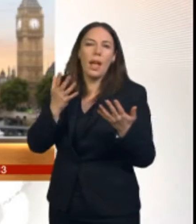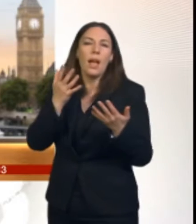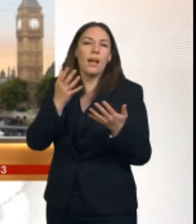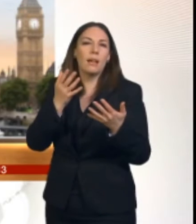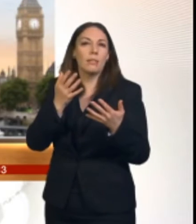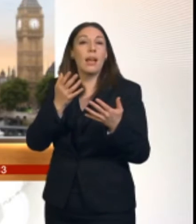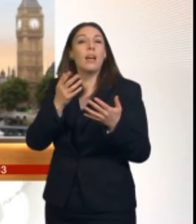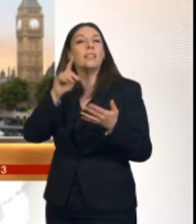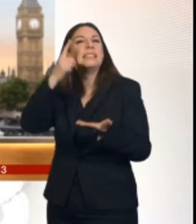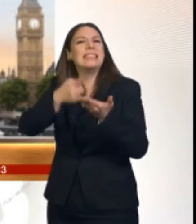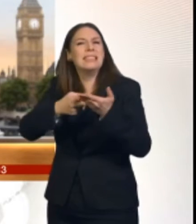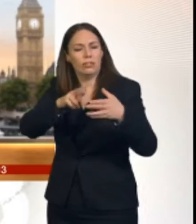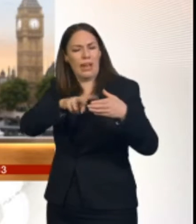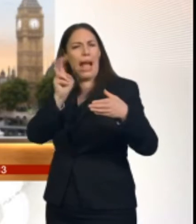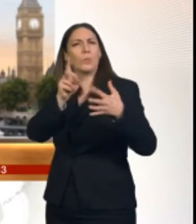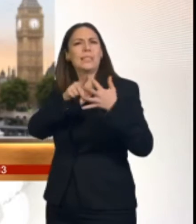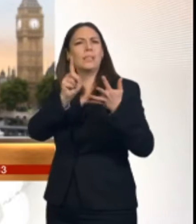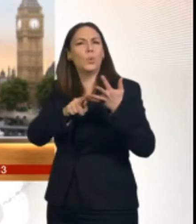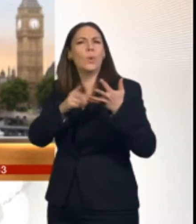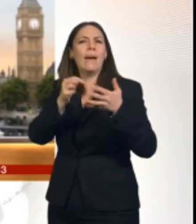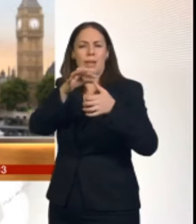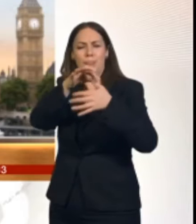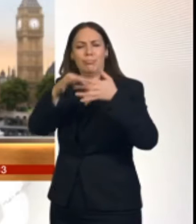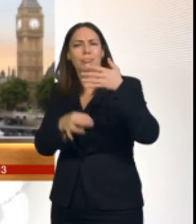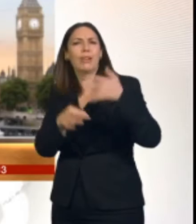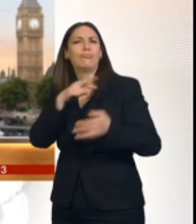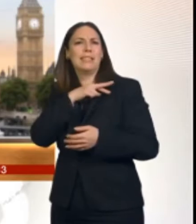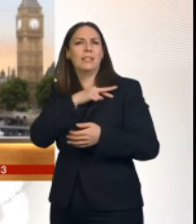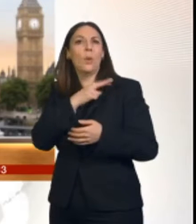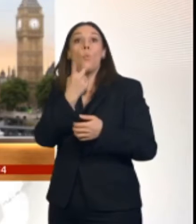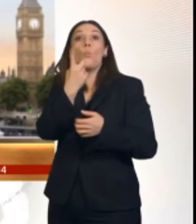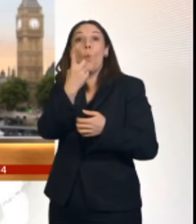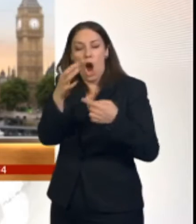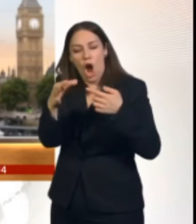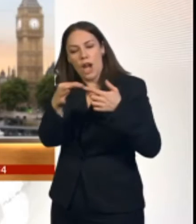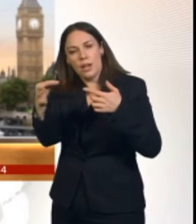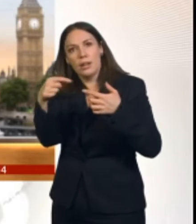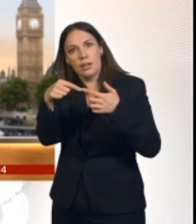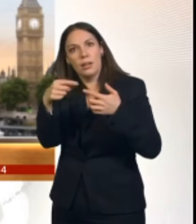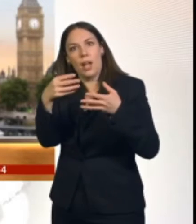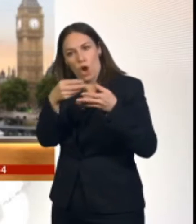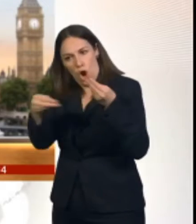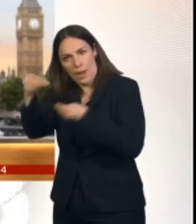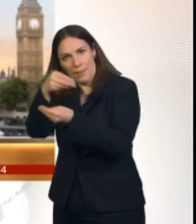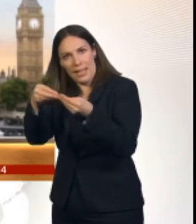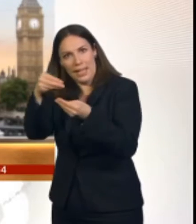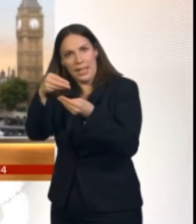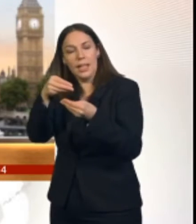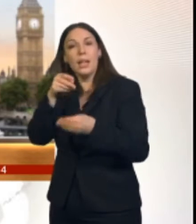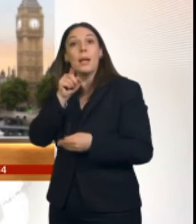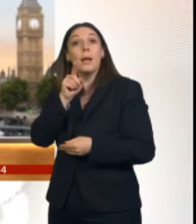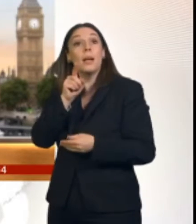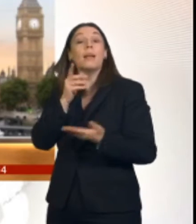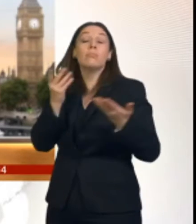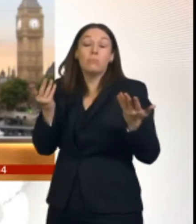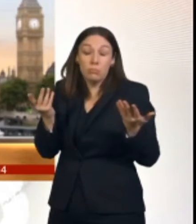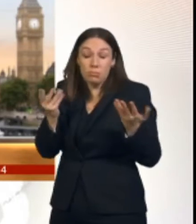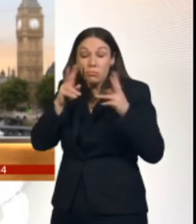the European Union would be a better outcome for the economy, but not by much. The Prime Minister's deal